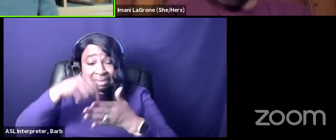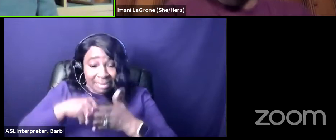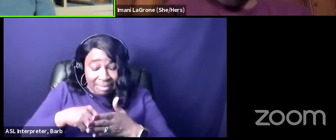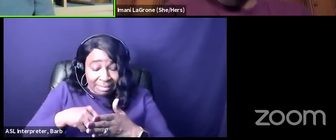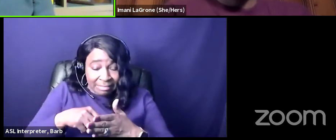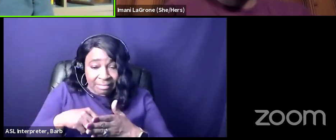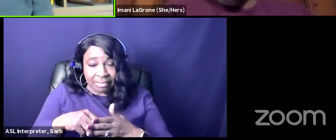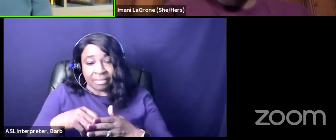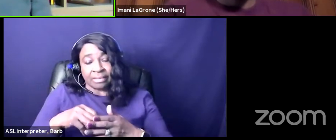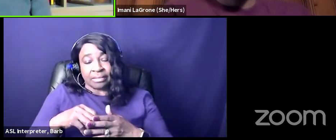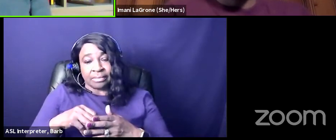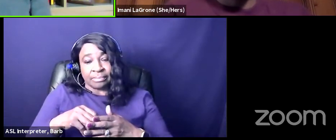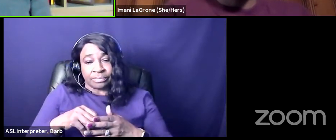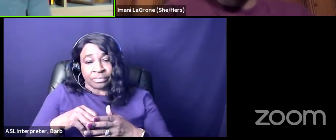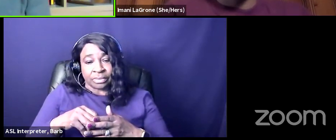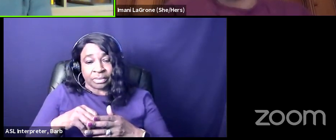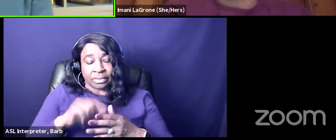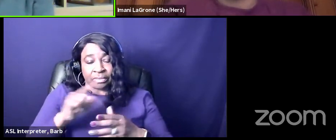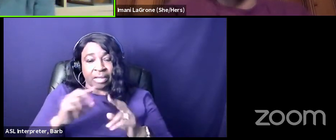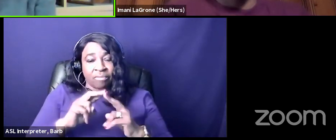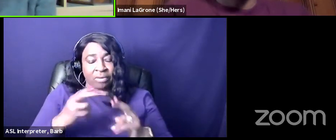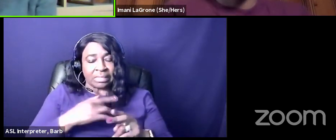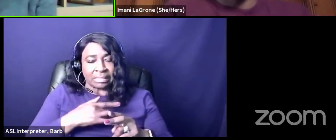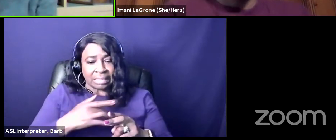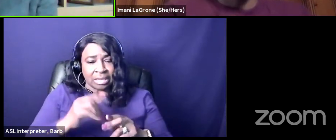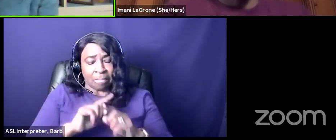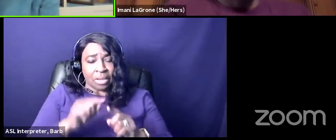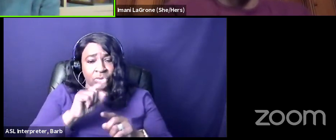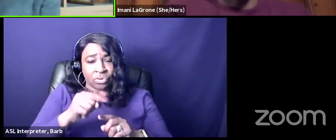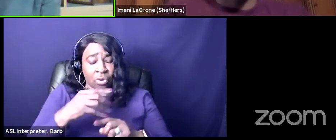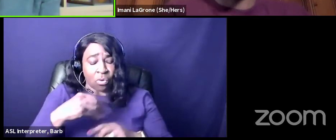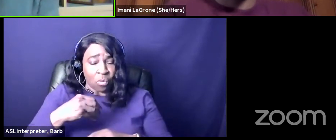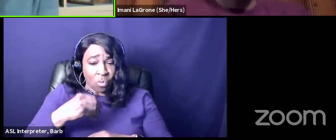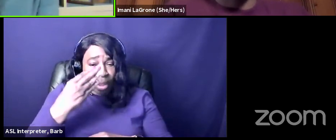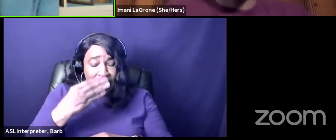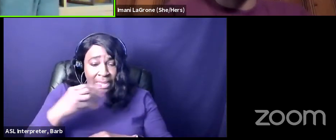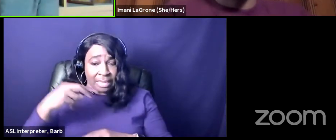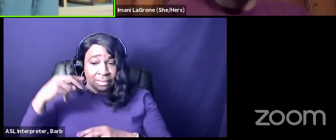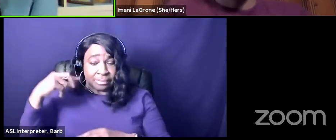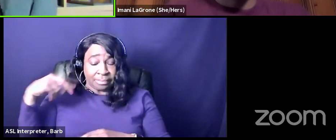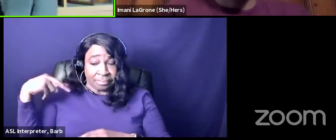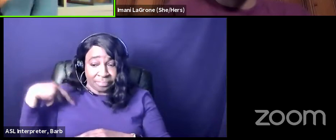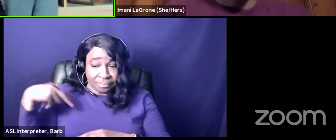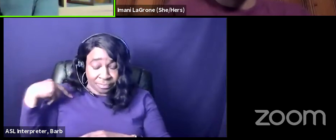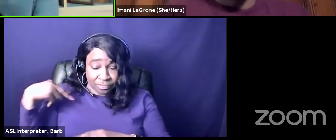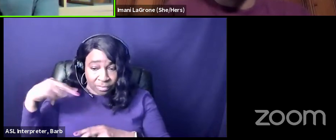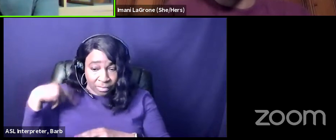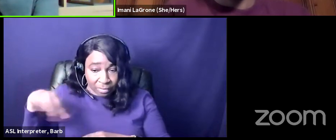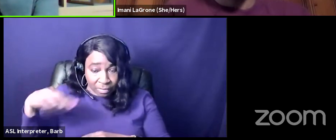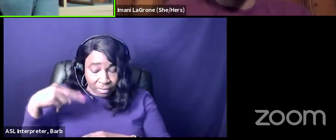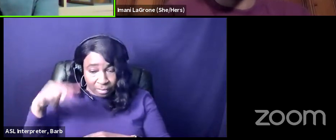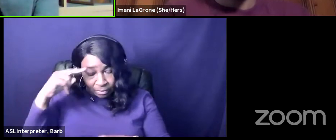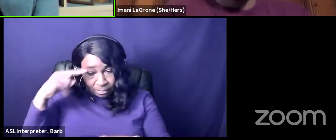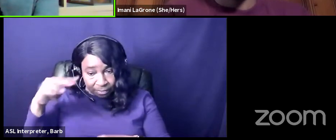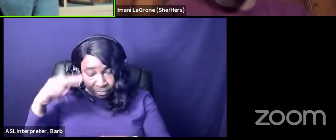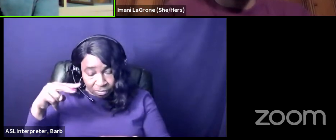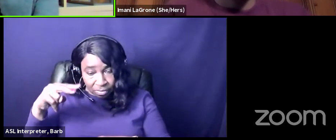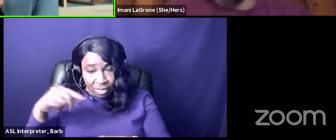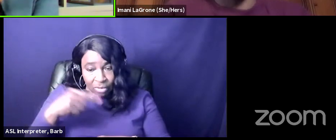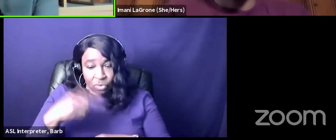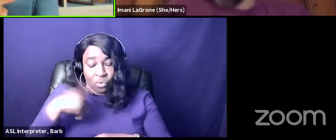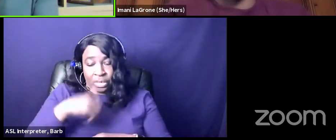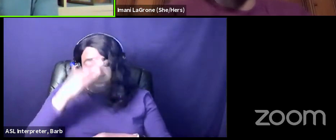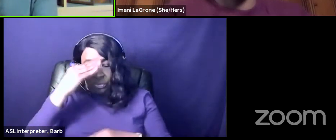it's like now the census doesn't know just if you're right it's like are you white latina are you white because we know in the dr you guys make up your own sort of racial